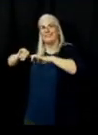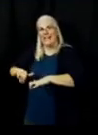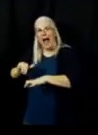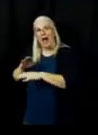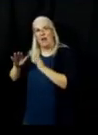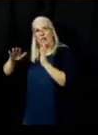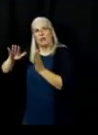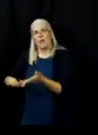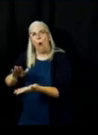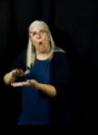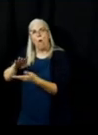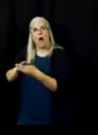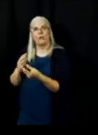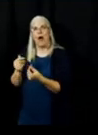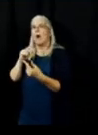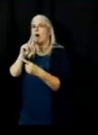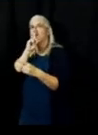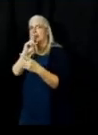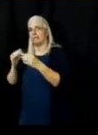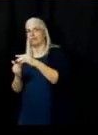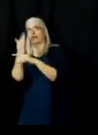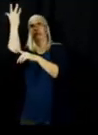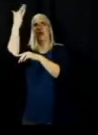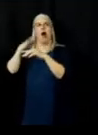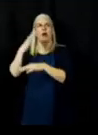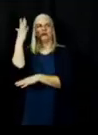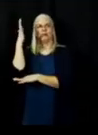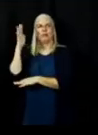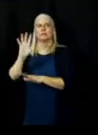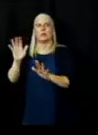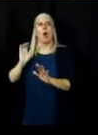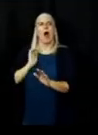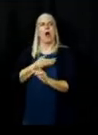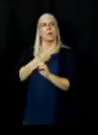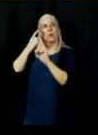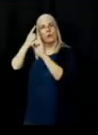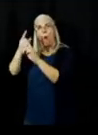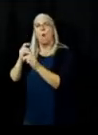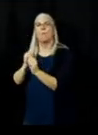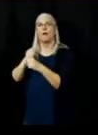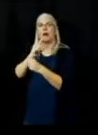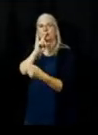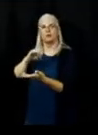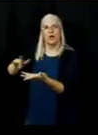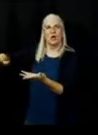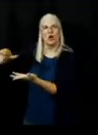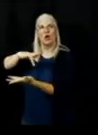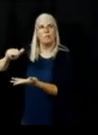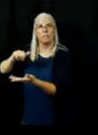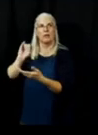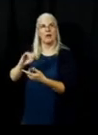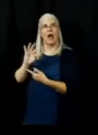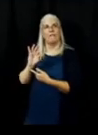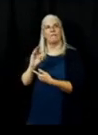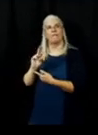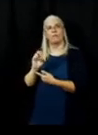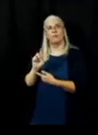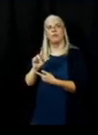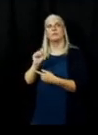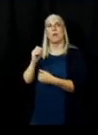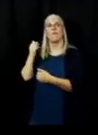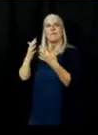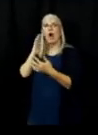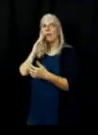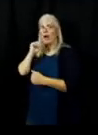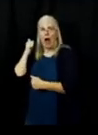our intent but we have to remove those fuels so that these green pockets don't get flared up, get high-intensity fire in them that resist